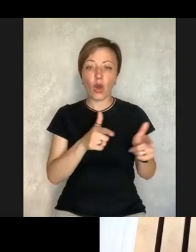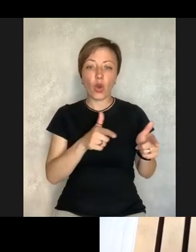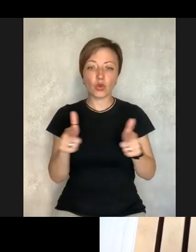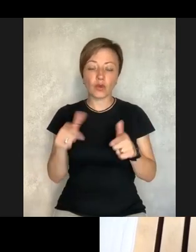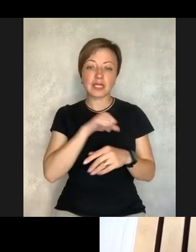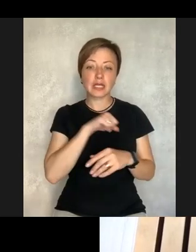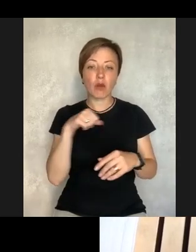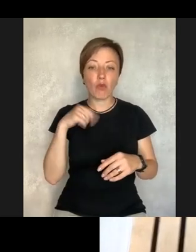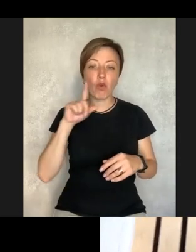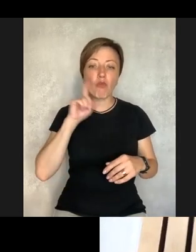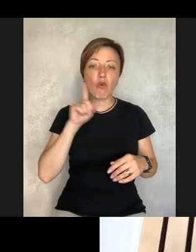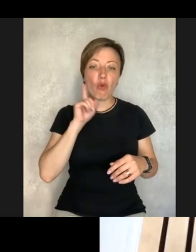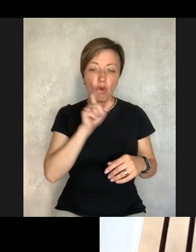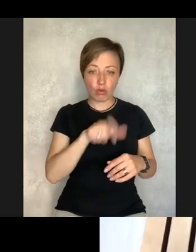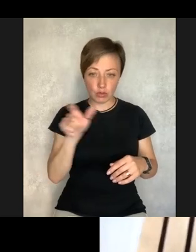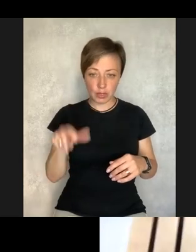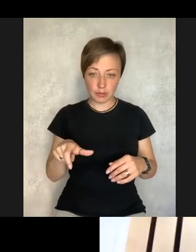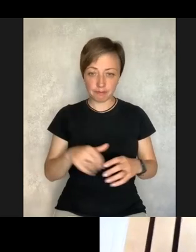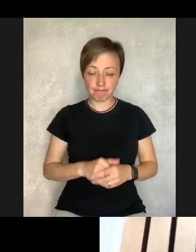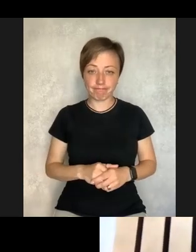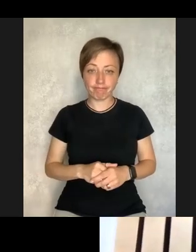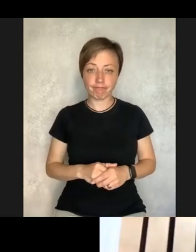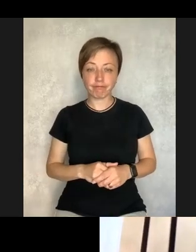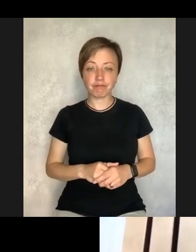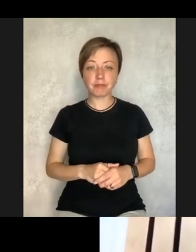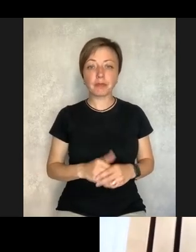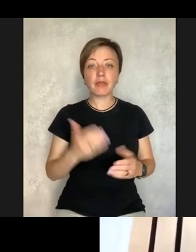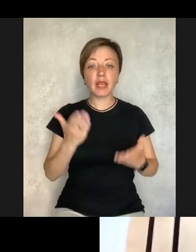but also the young adults are not ready.